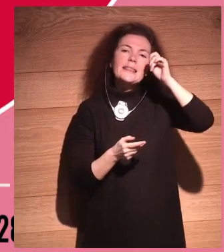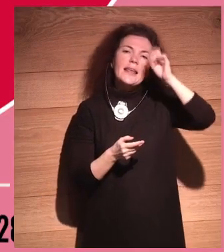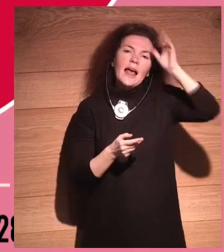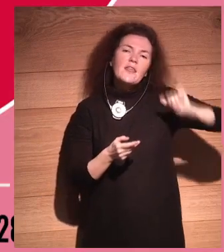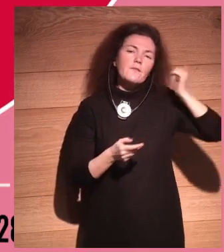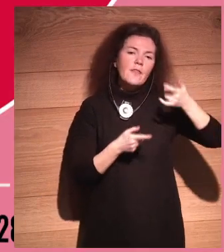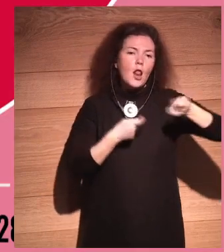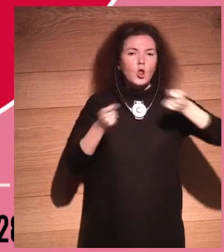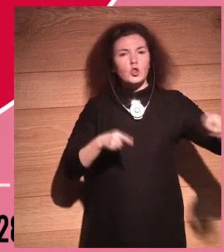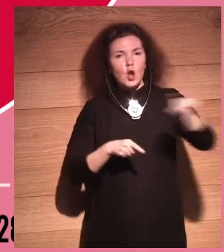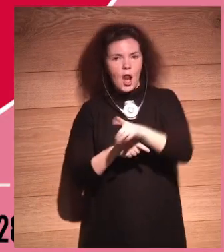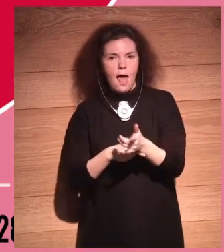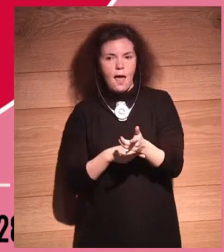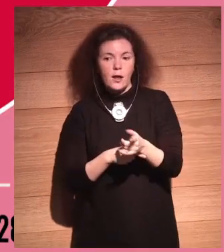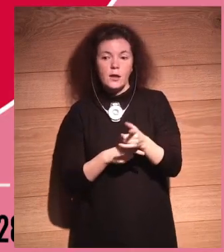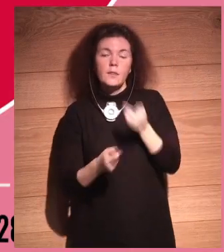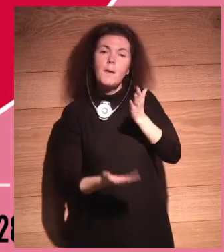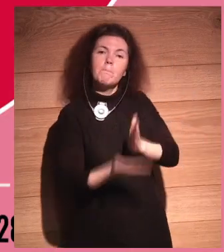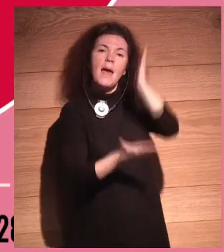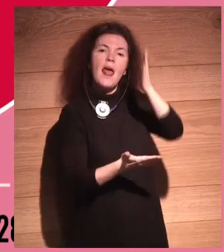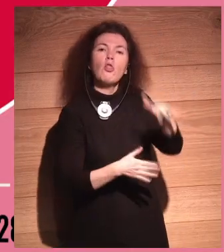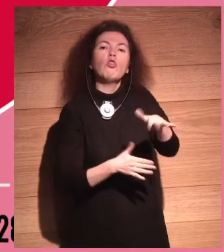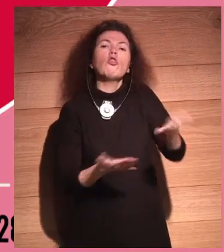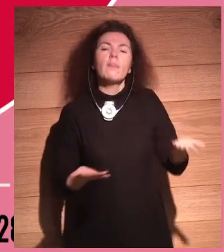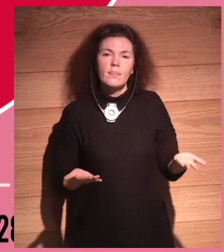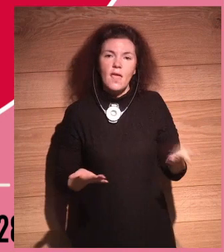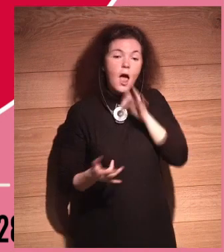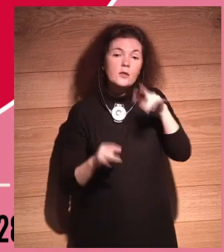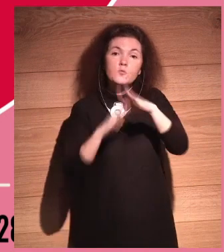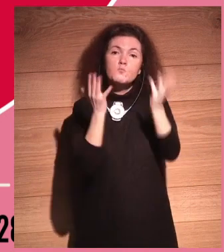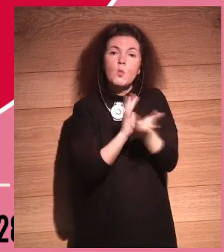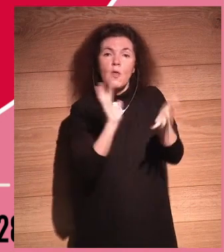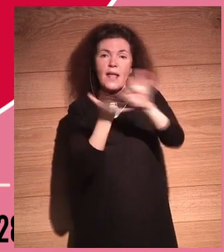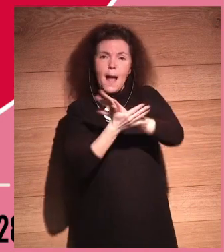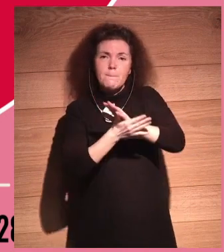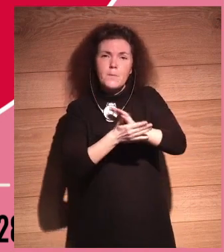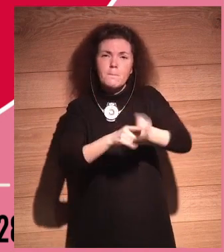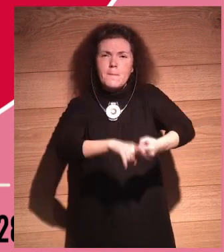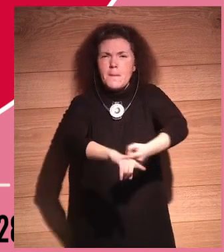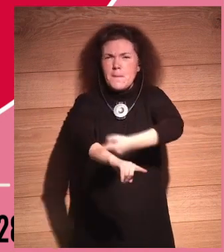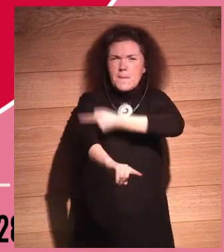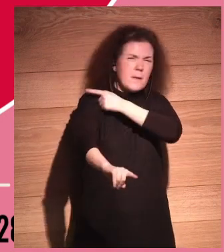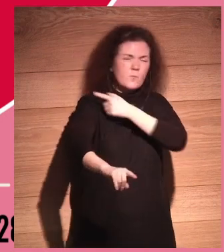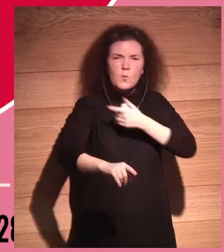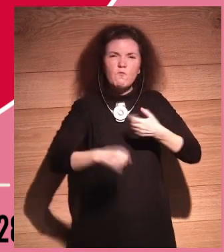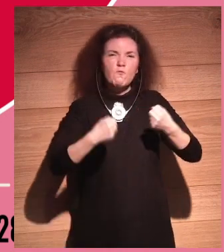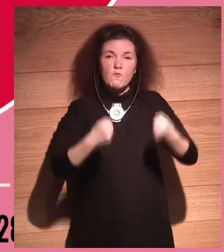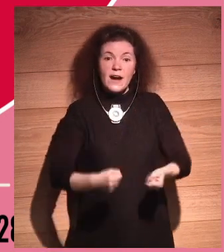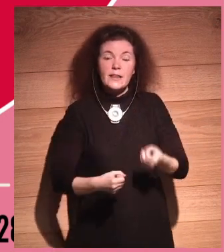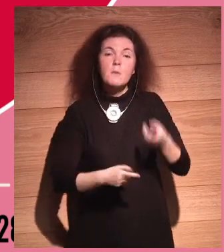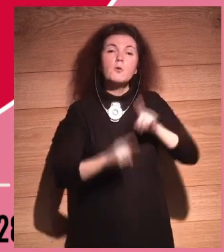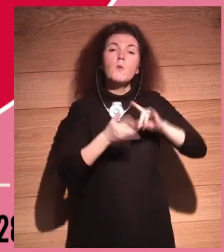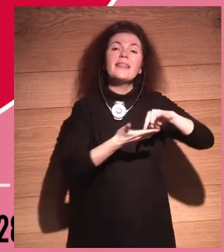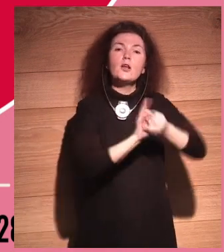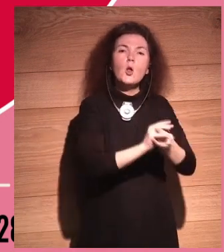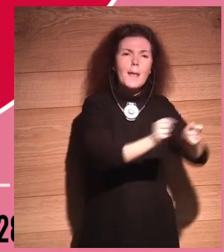Where do we stop? We're living in a world of exponential change. And the problem is that technology is exponential. You know, this is